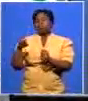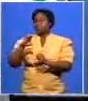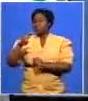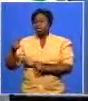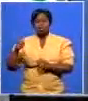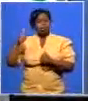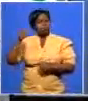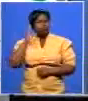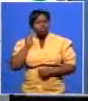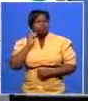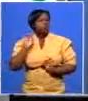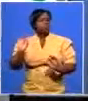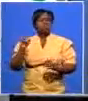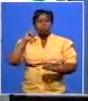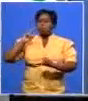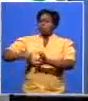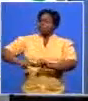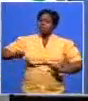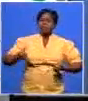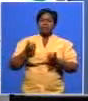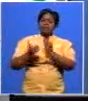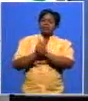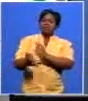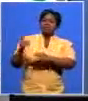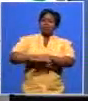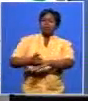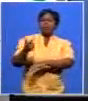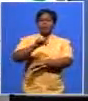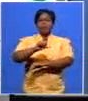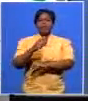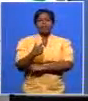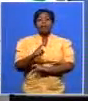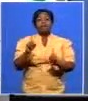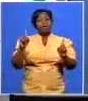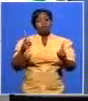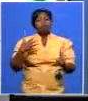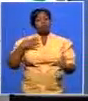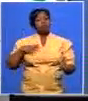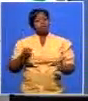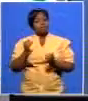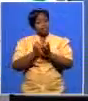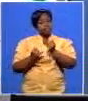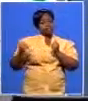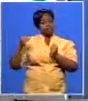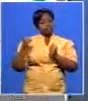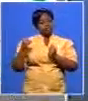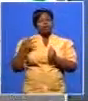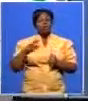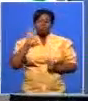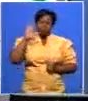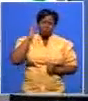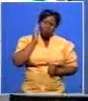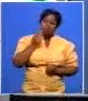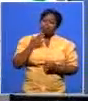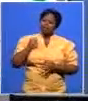good experience you've got very good qualifications but we want an independent civil service so i need to know from you will you be absolutely